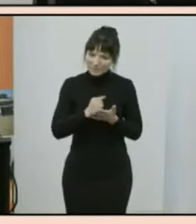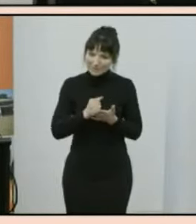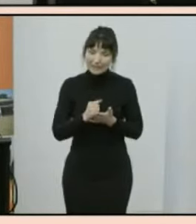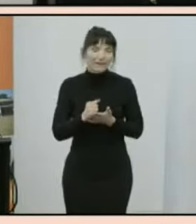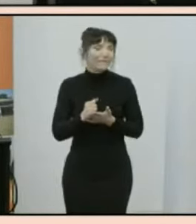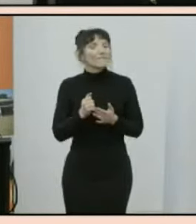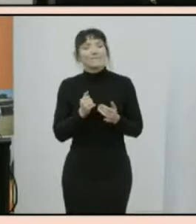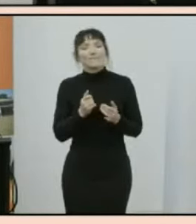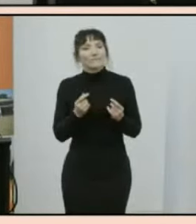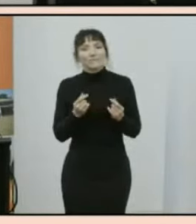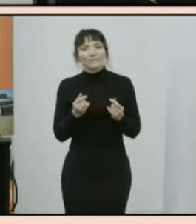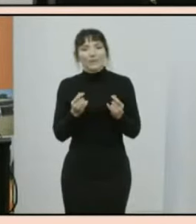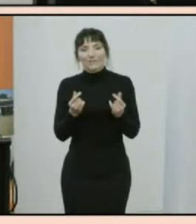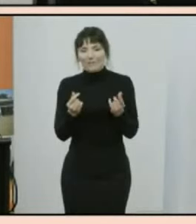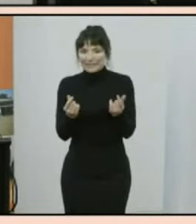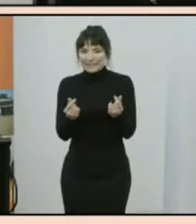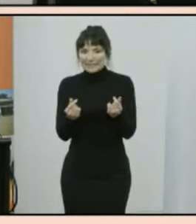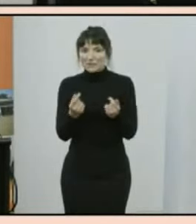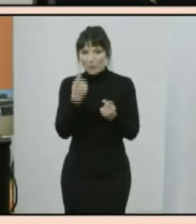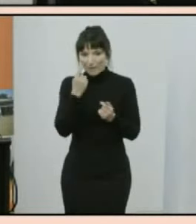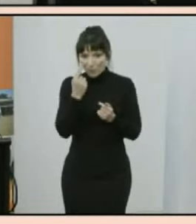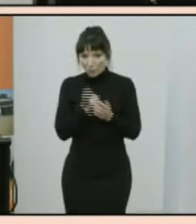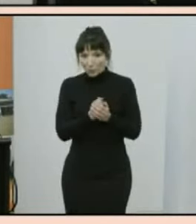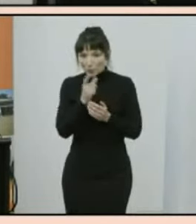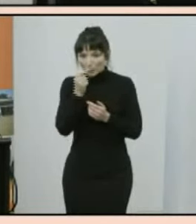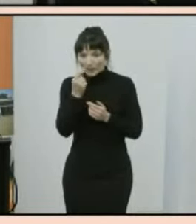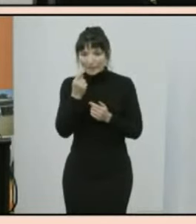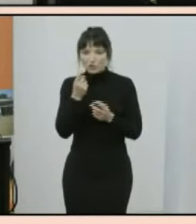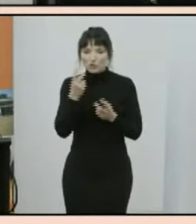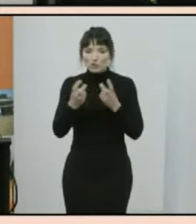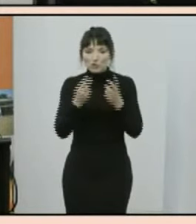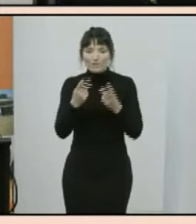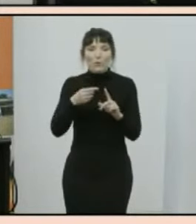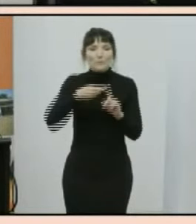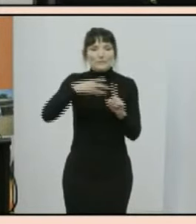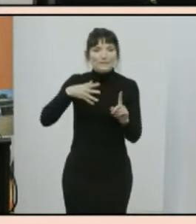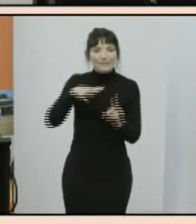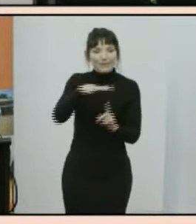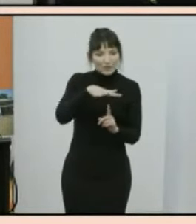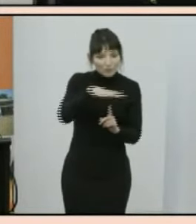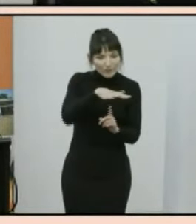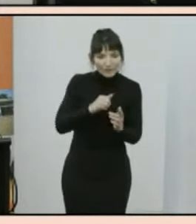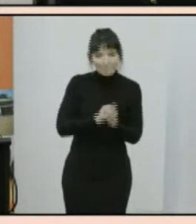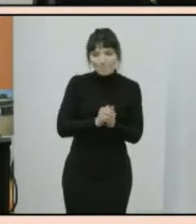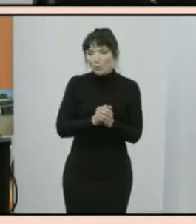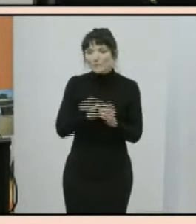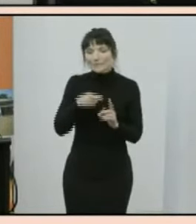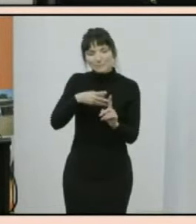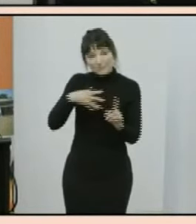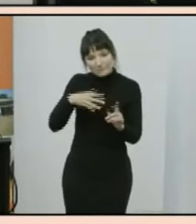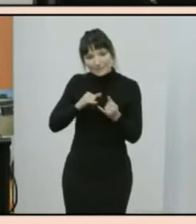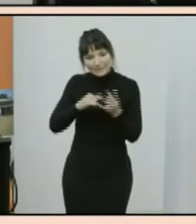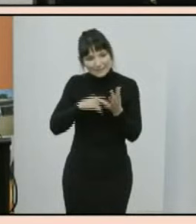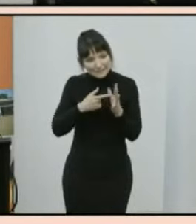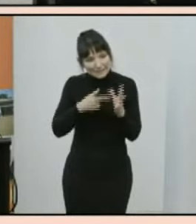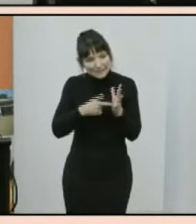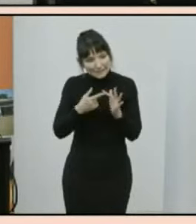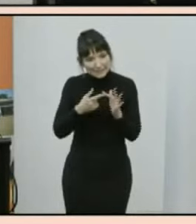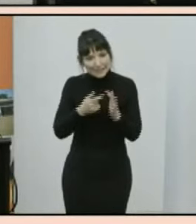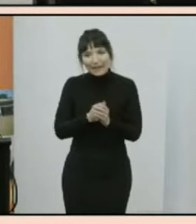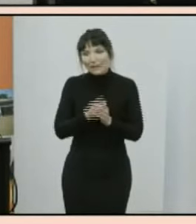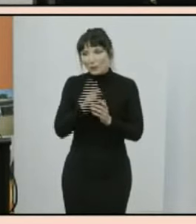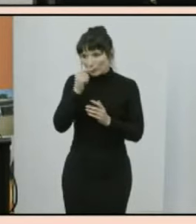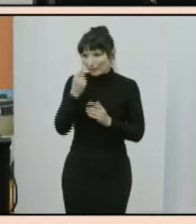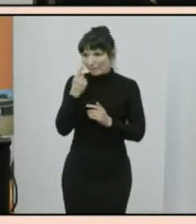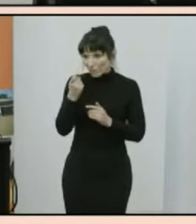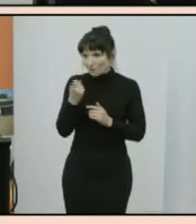data you can search for a specific geography such as a suburb postcode local government area or state and get data for that area and we have